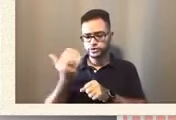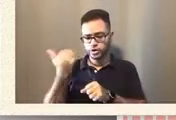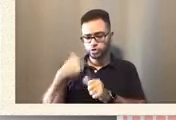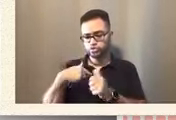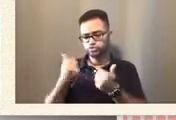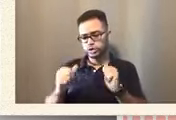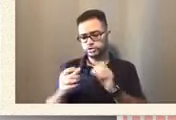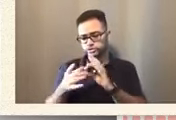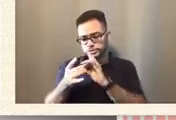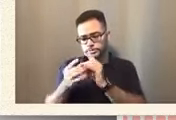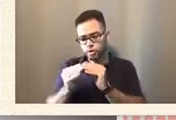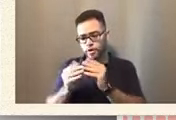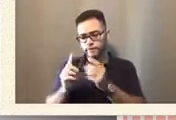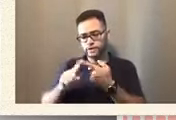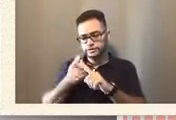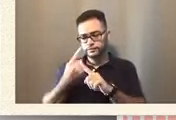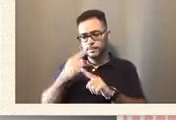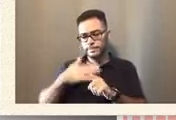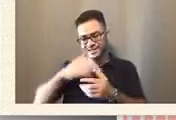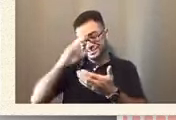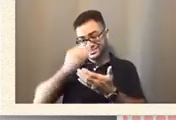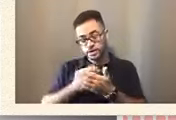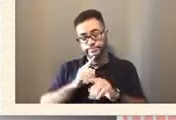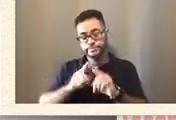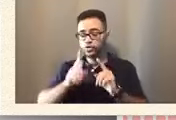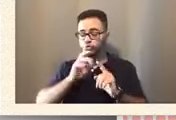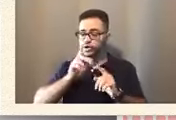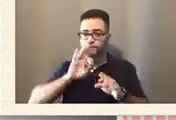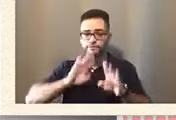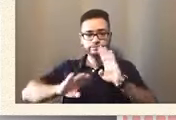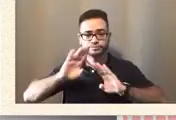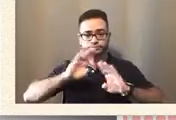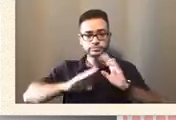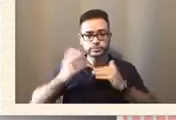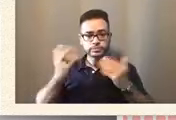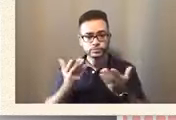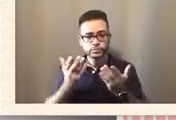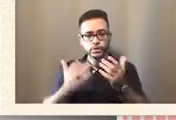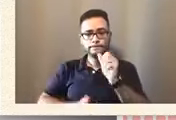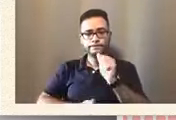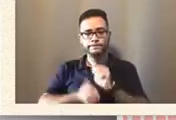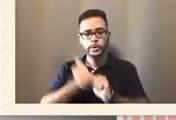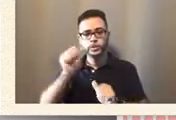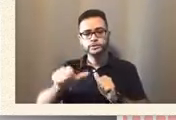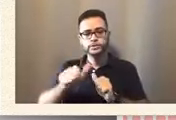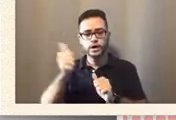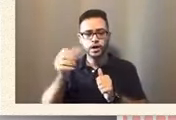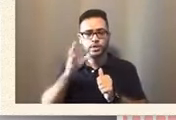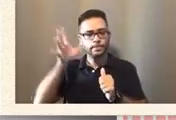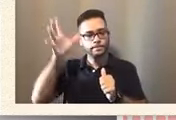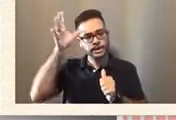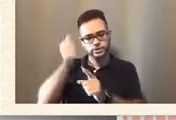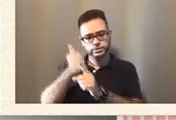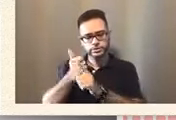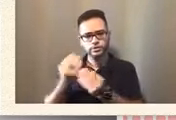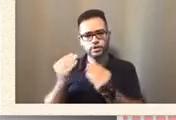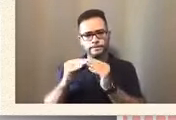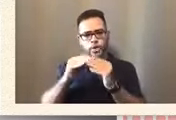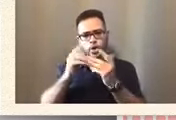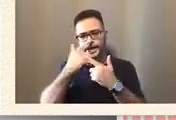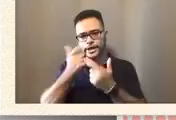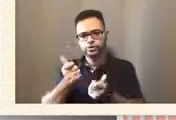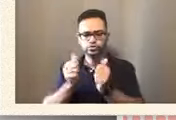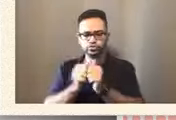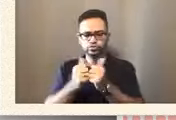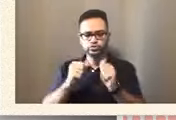So the frustration was that most of the other parents were more interested to focus only on